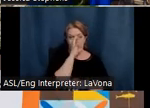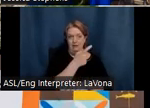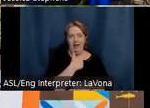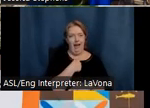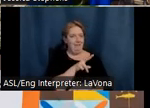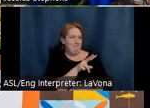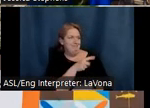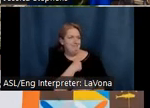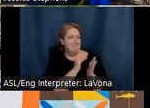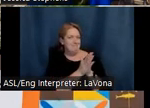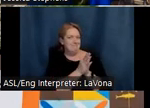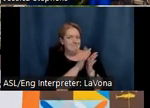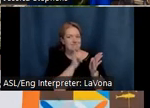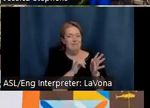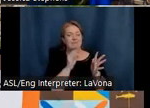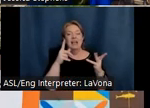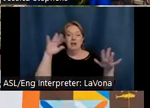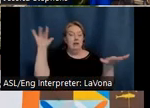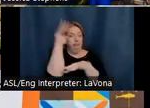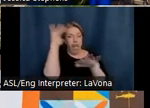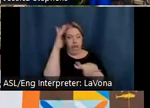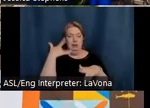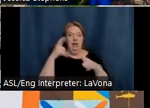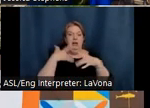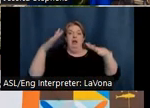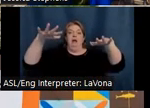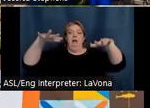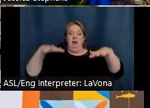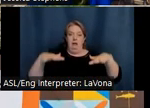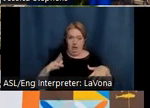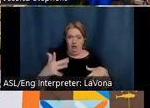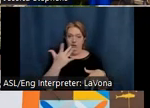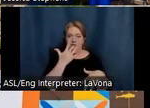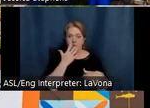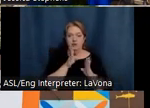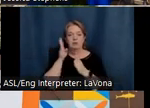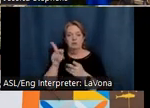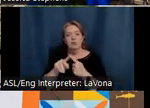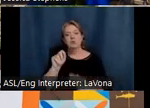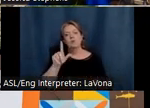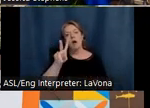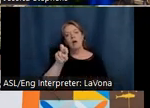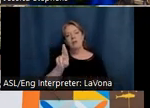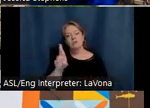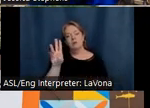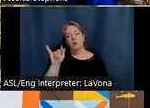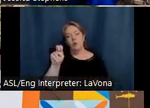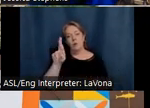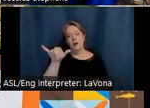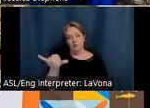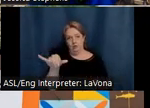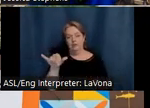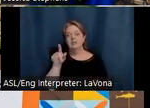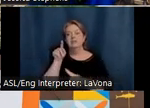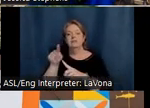Oliver Winery is the largest in Indiana, but if you prefer a bird's eye view of all of it, your own hot air balloon